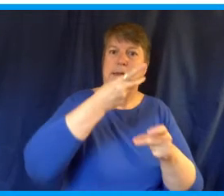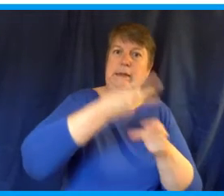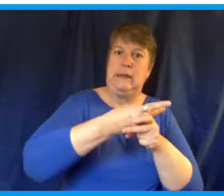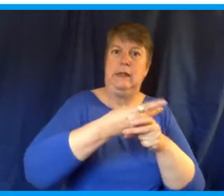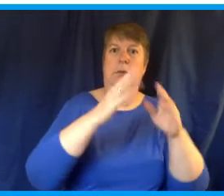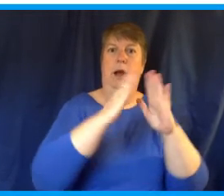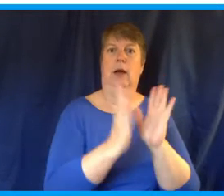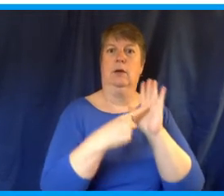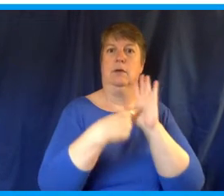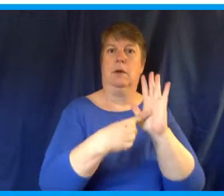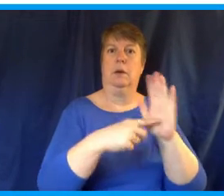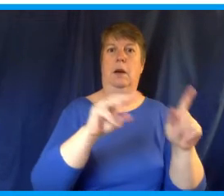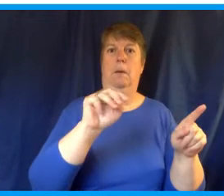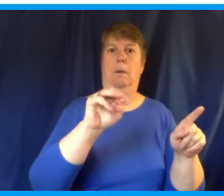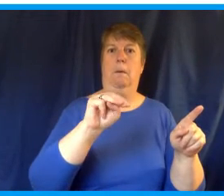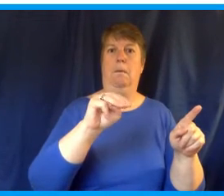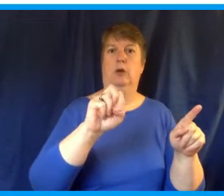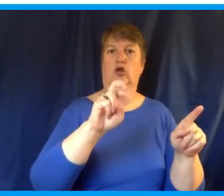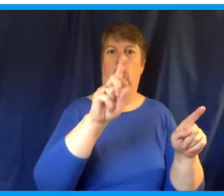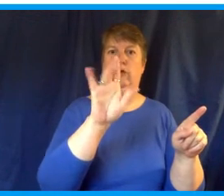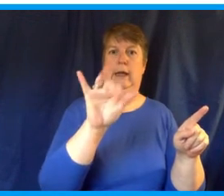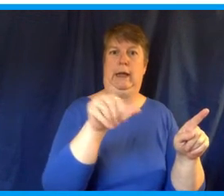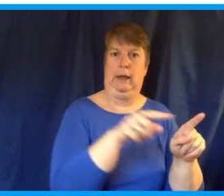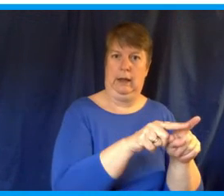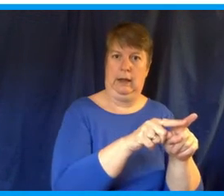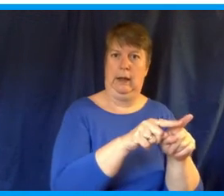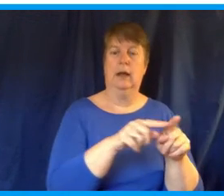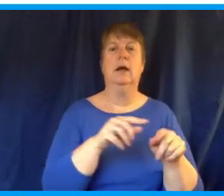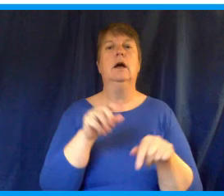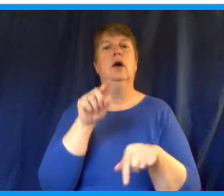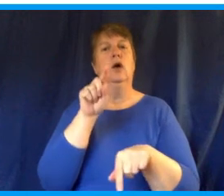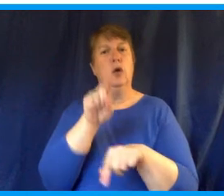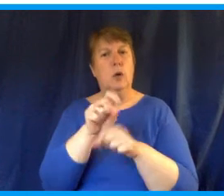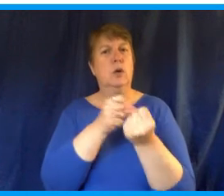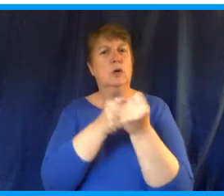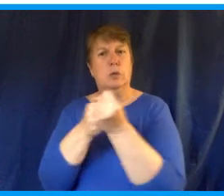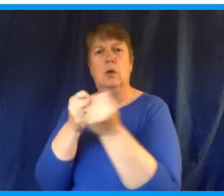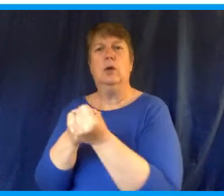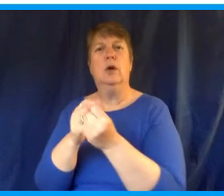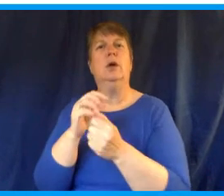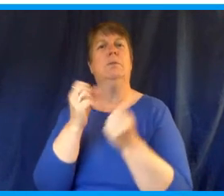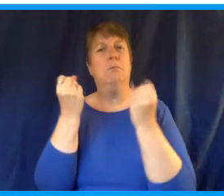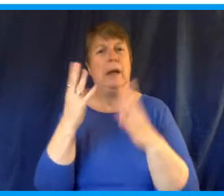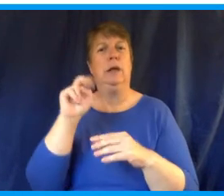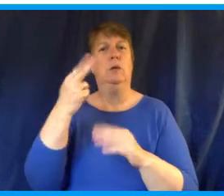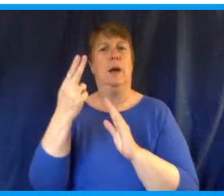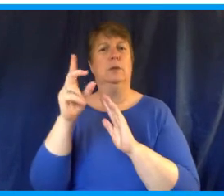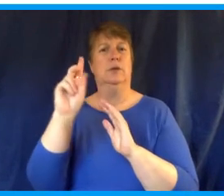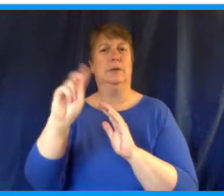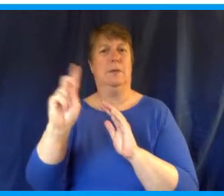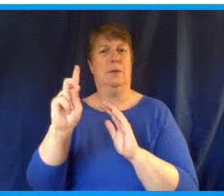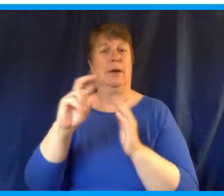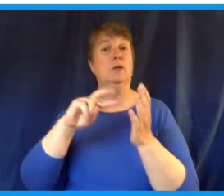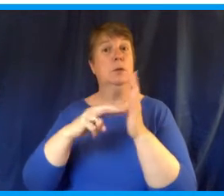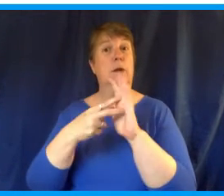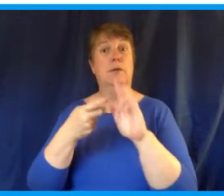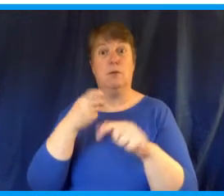majority. And I know how hard you're working to help Democrats throughout New Hampshire win up and down the ballot.